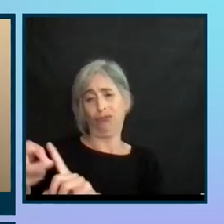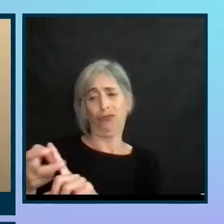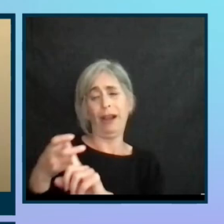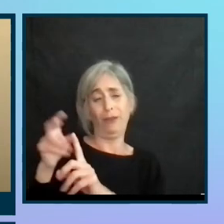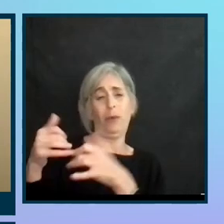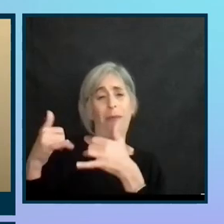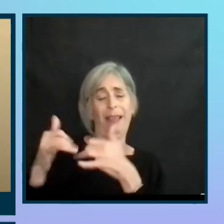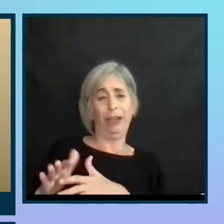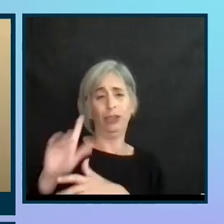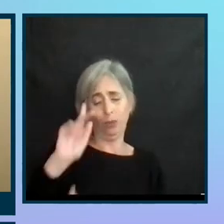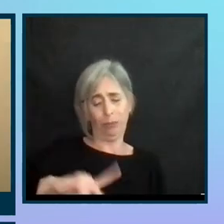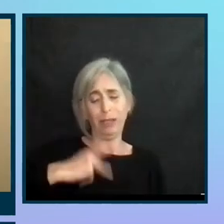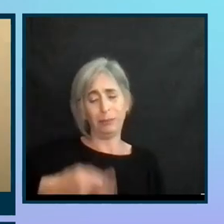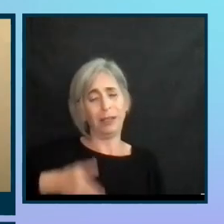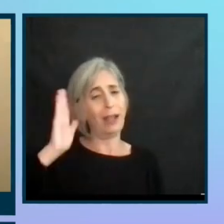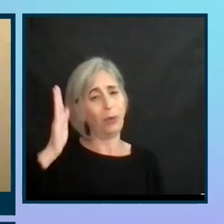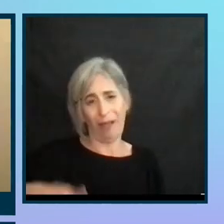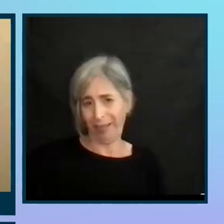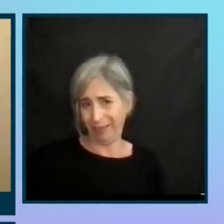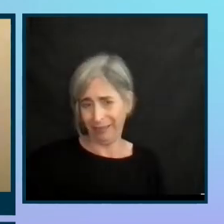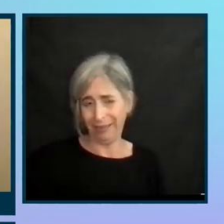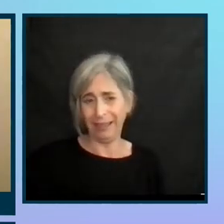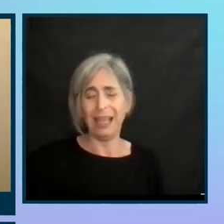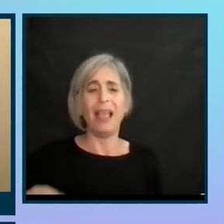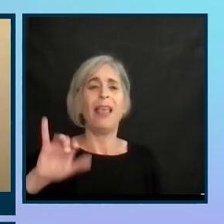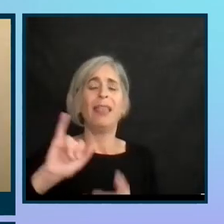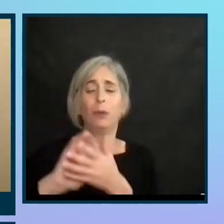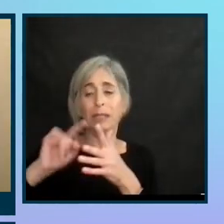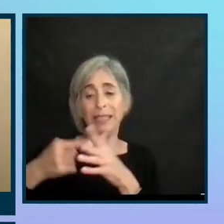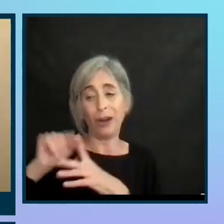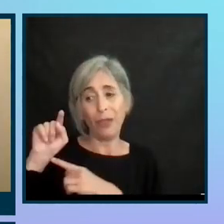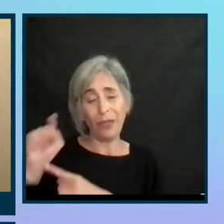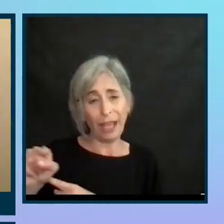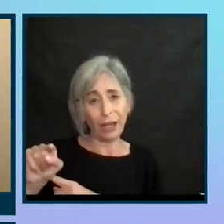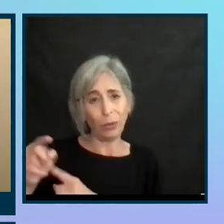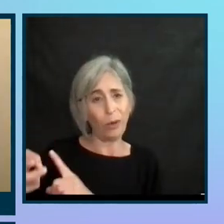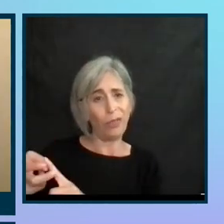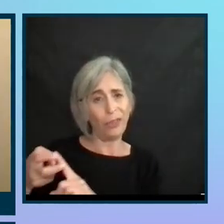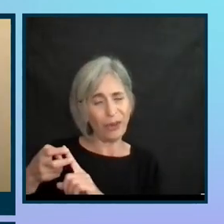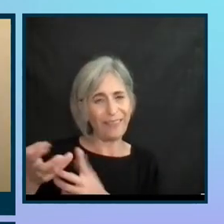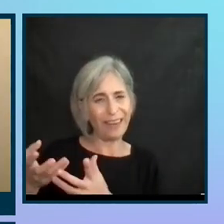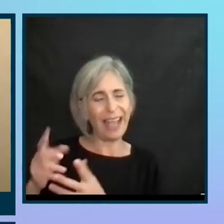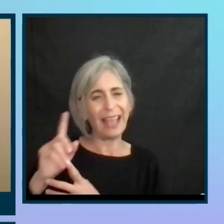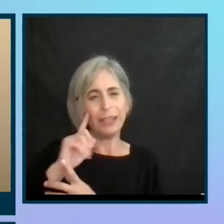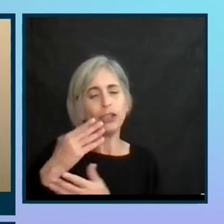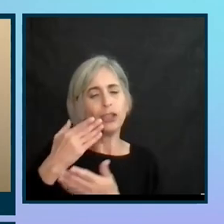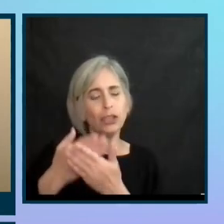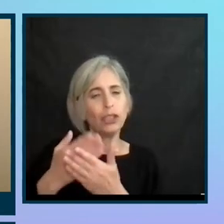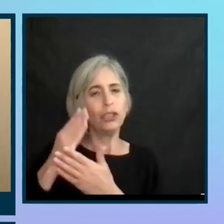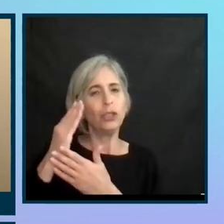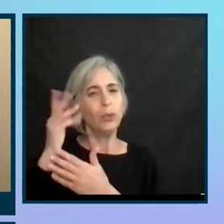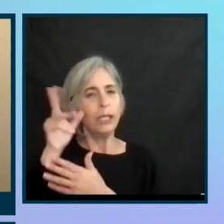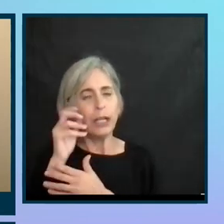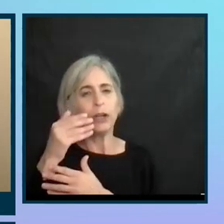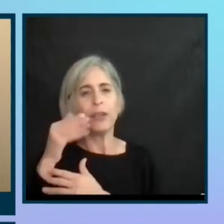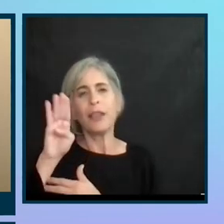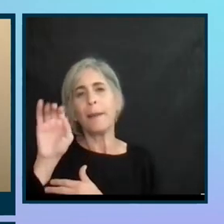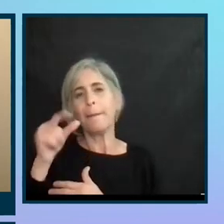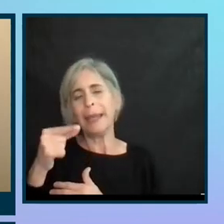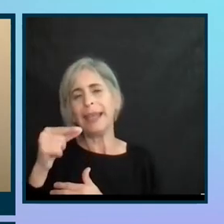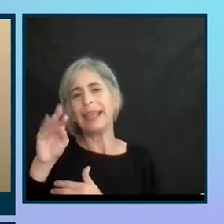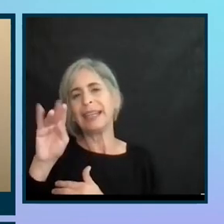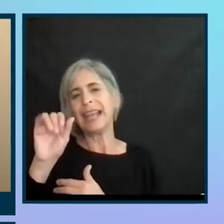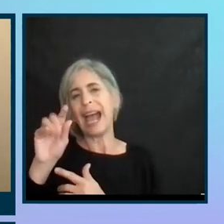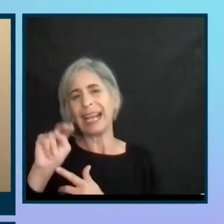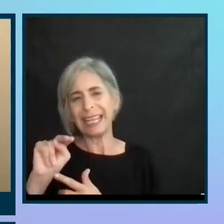You're going to be upset. So I think making that, and that's where we kind of started is, you know, we, you know, it's good to hear that big noggin story and, you know, apps getting